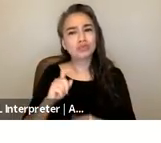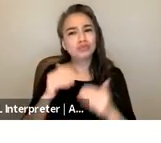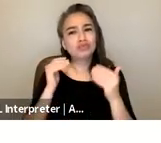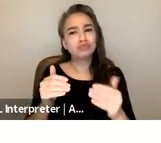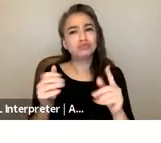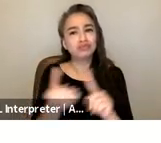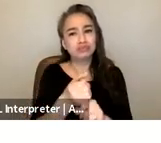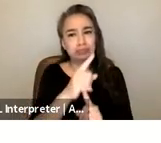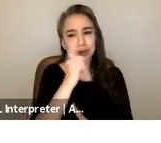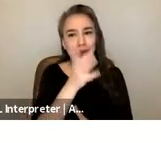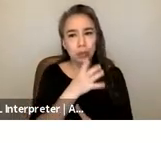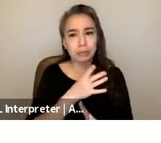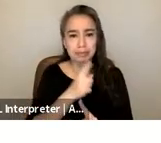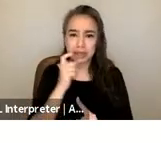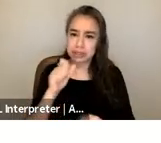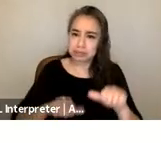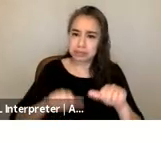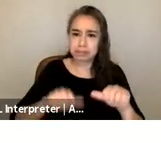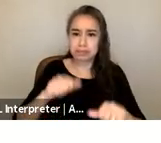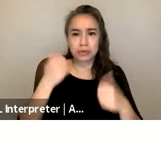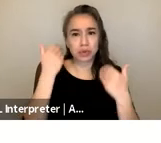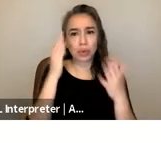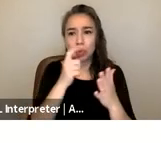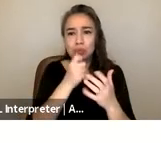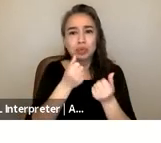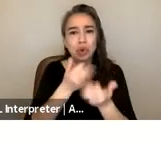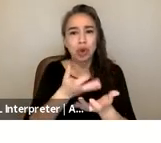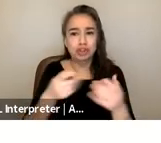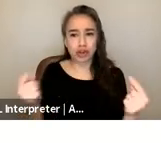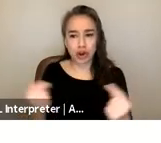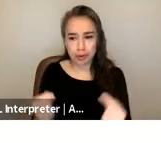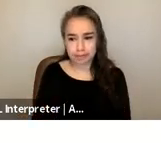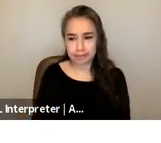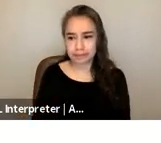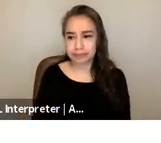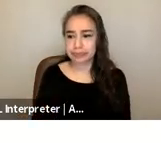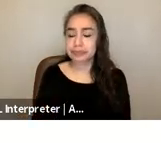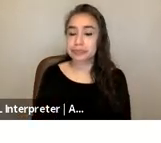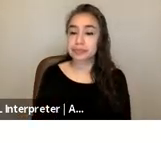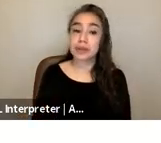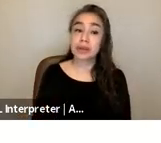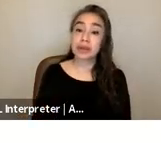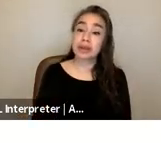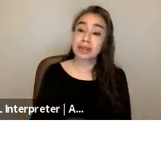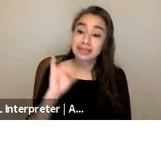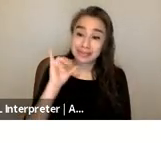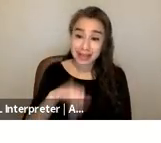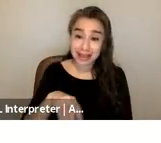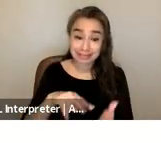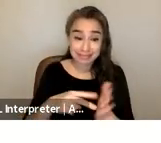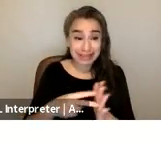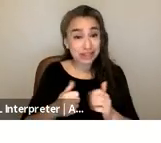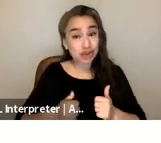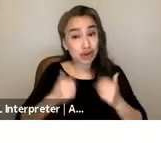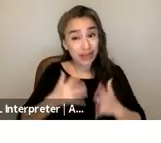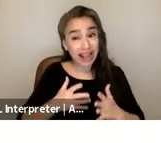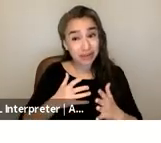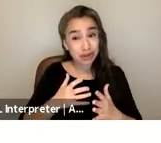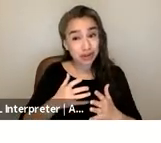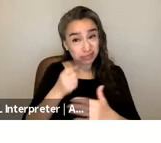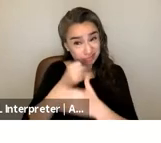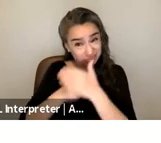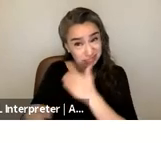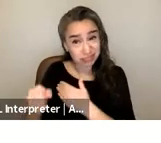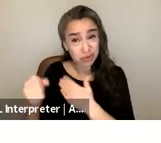hard to tell which person was um doing the harm um and so that ended up putting survivors in jail right um